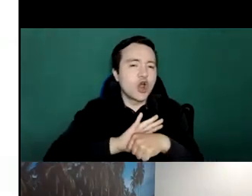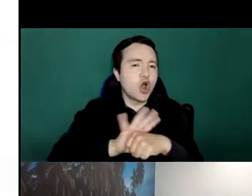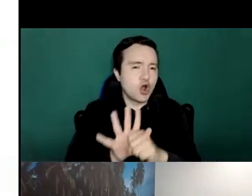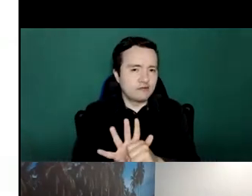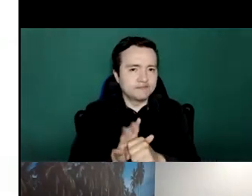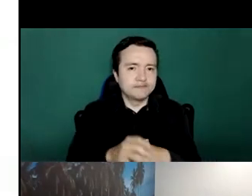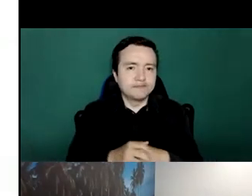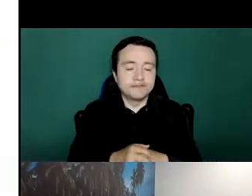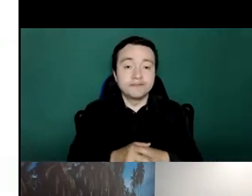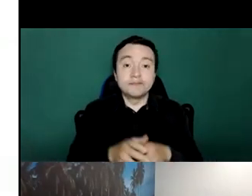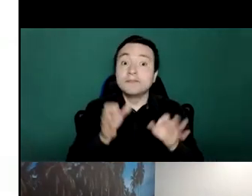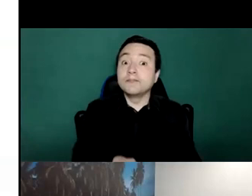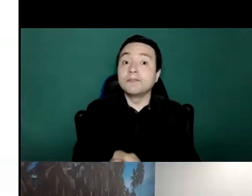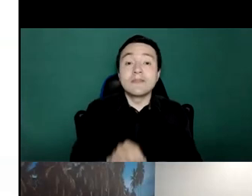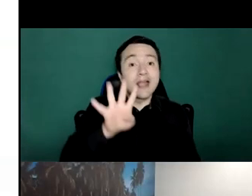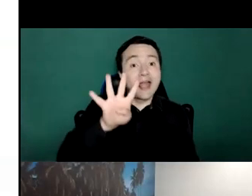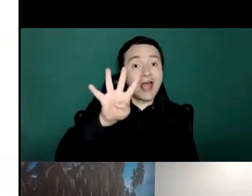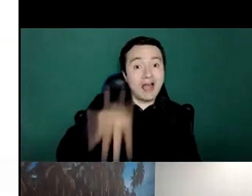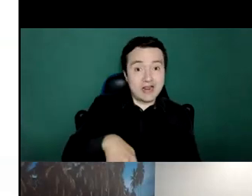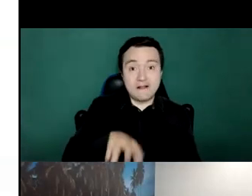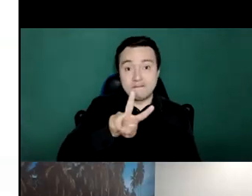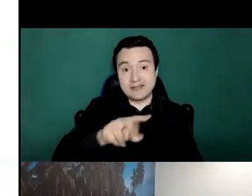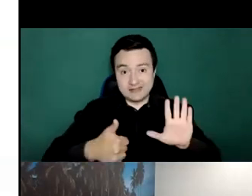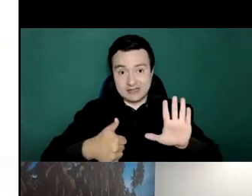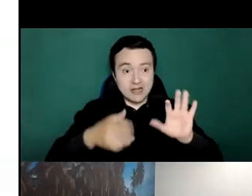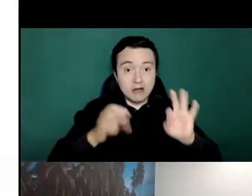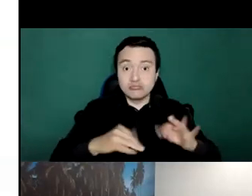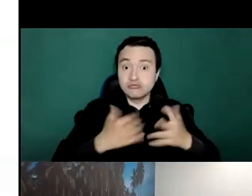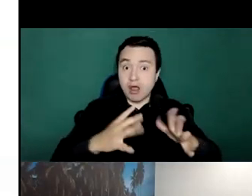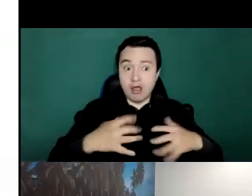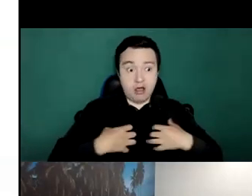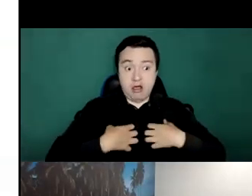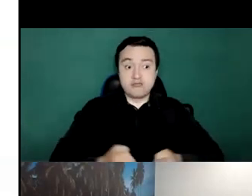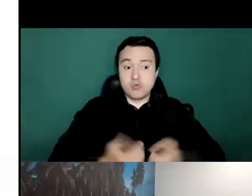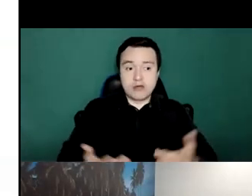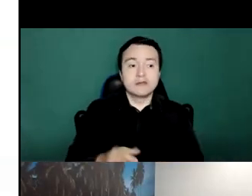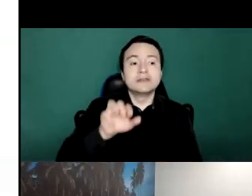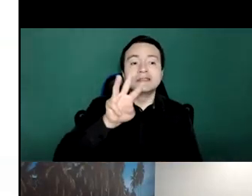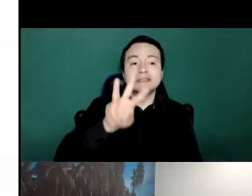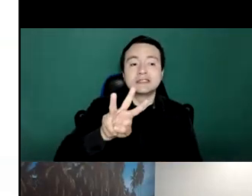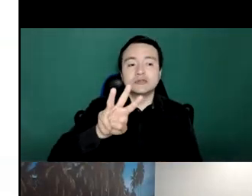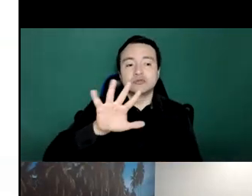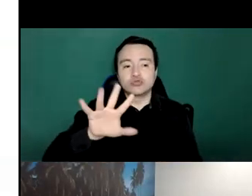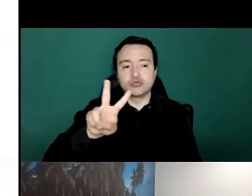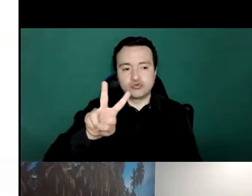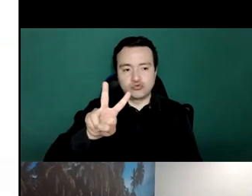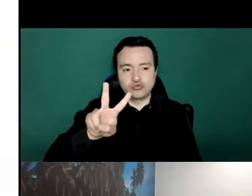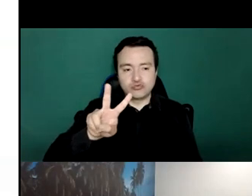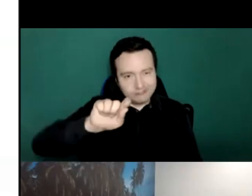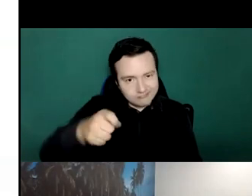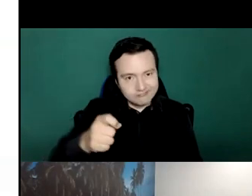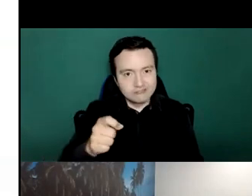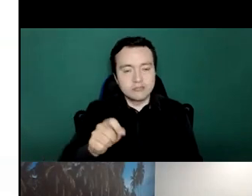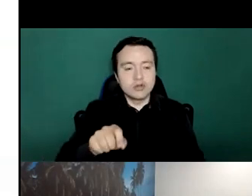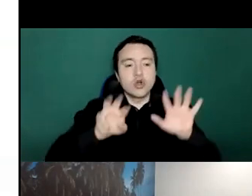26th we had 352 833 people who were who recovered